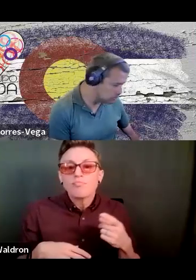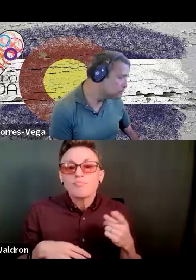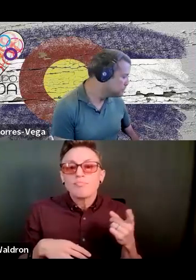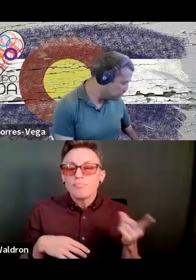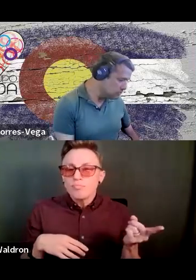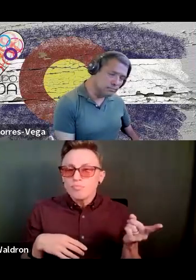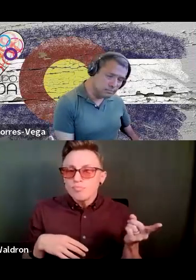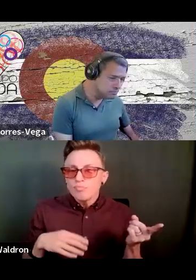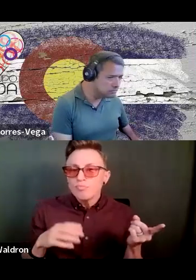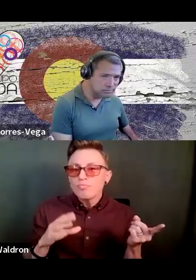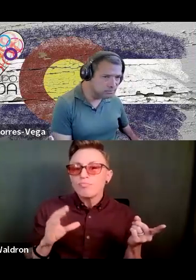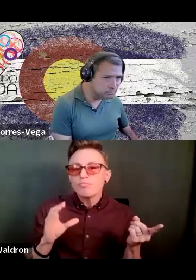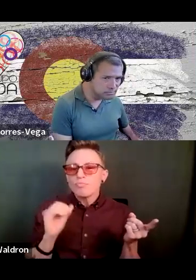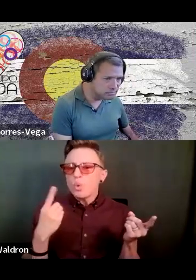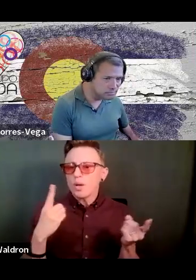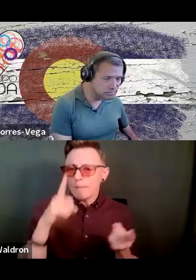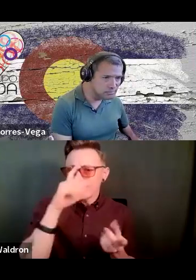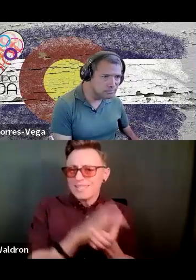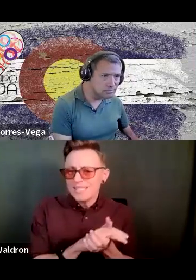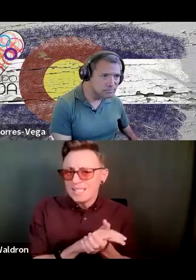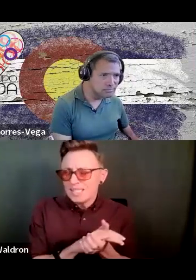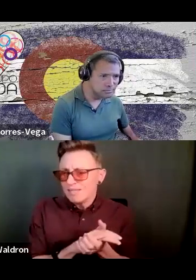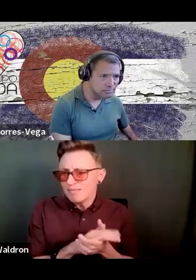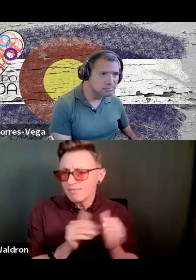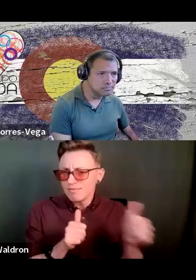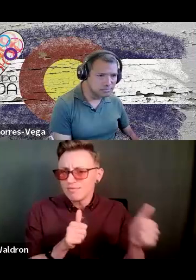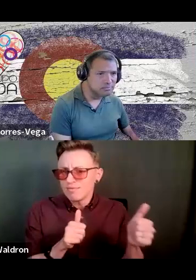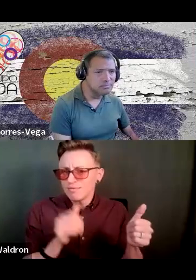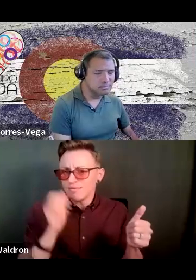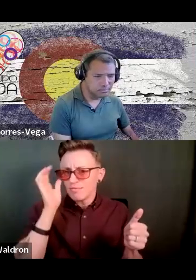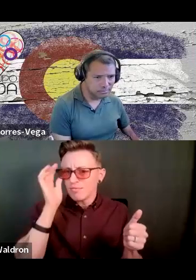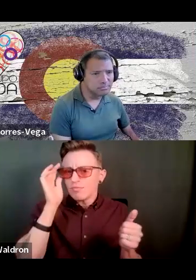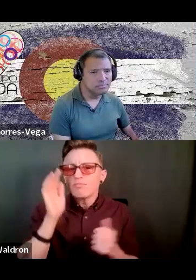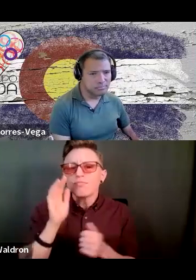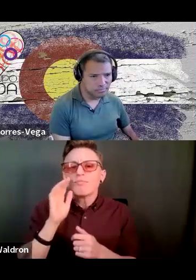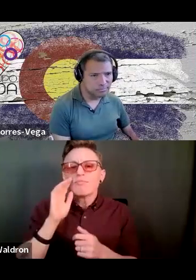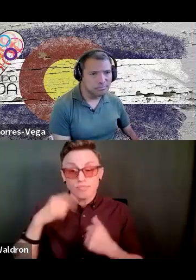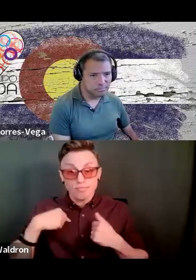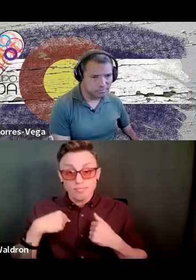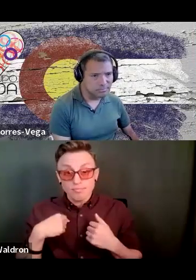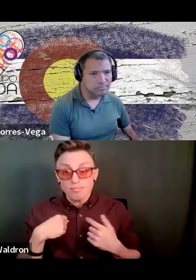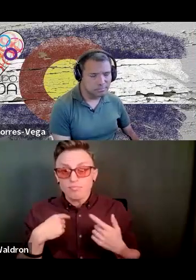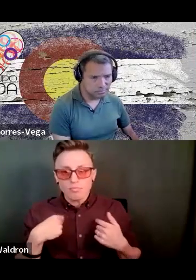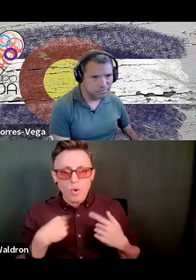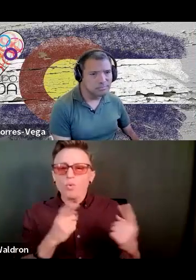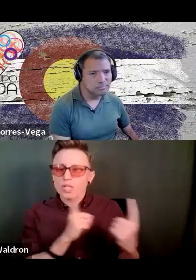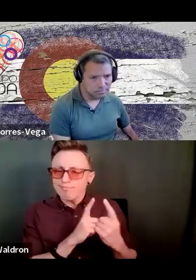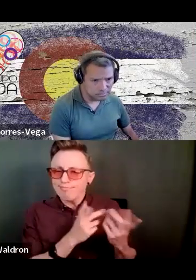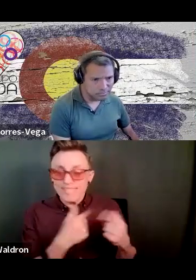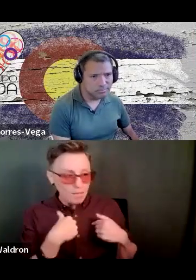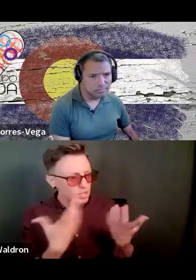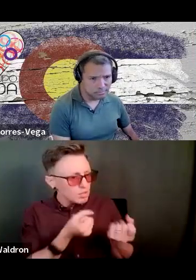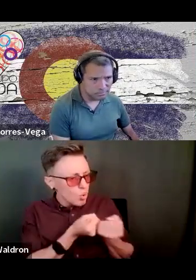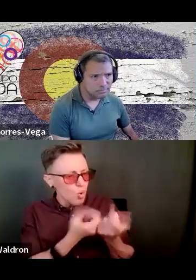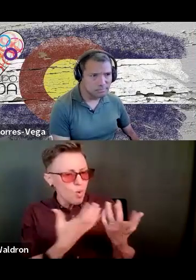nobody believed in her. So when I, when I told her, you can, I'm here to support you. I'm here to